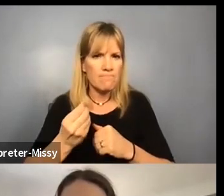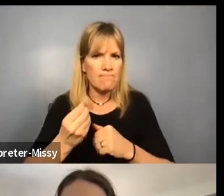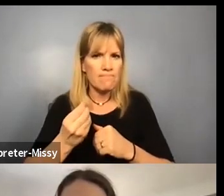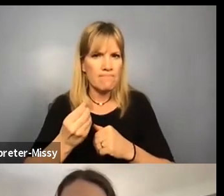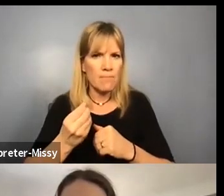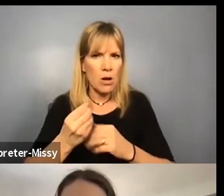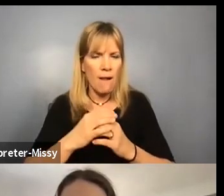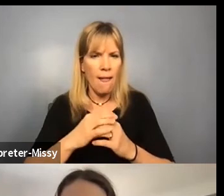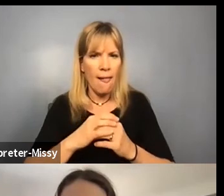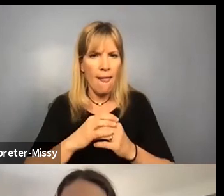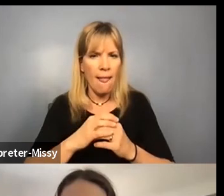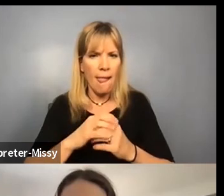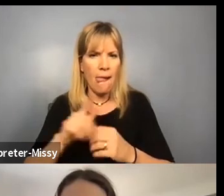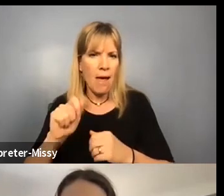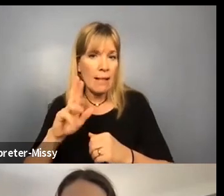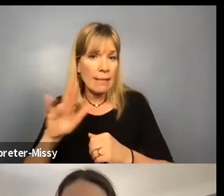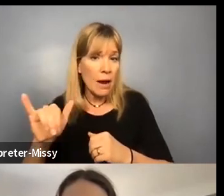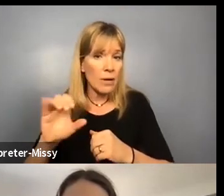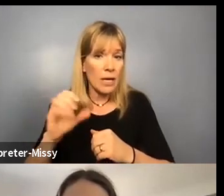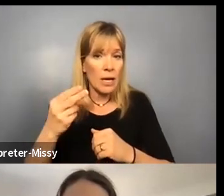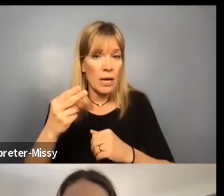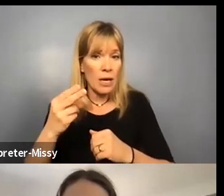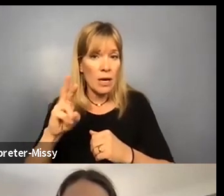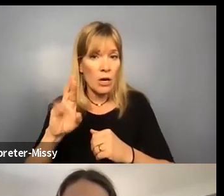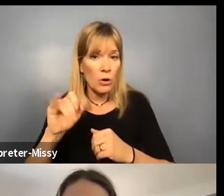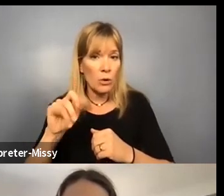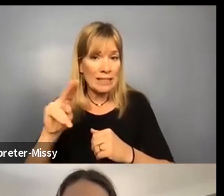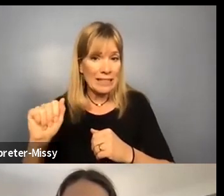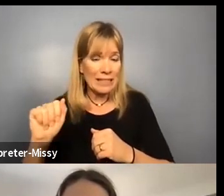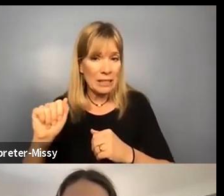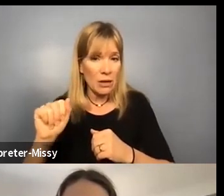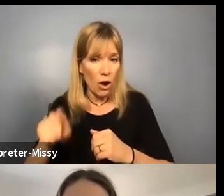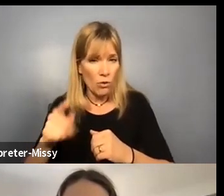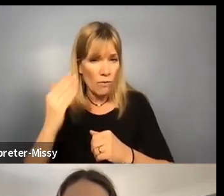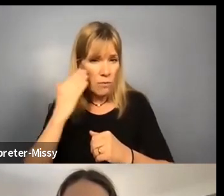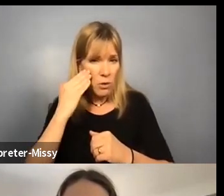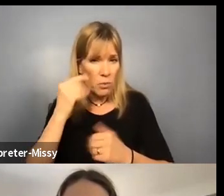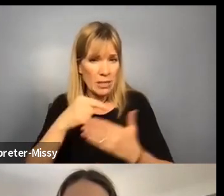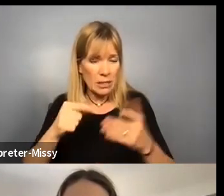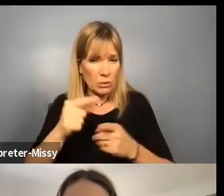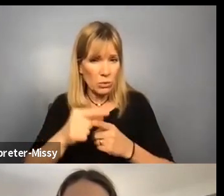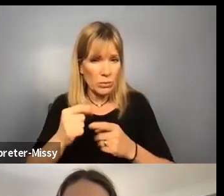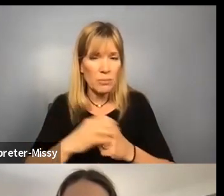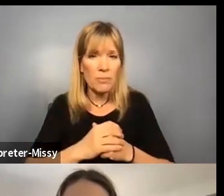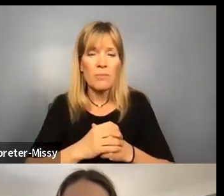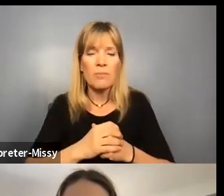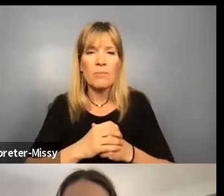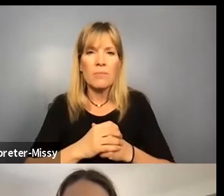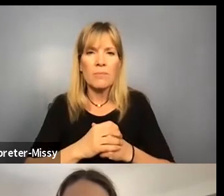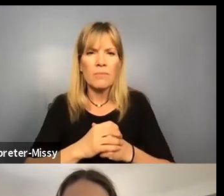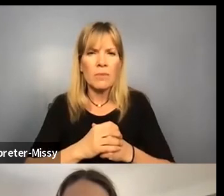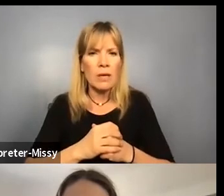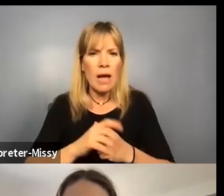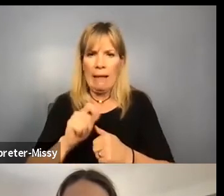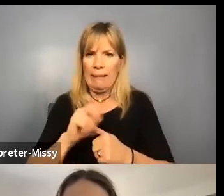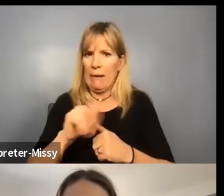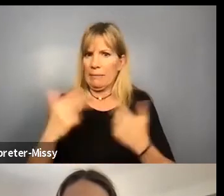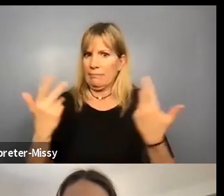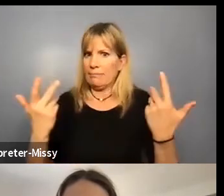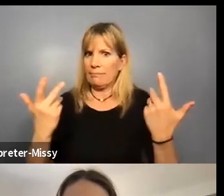So, Larry or Christina, are you familiar with these terms? I'm not.